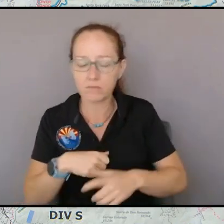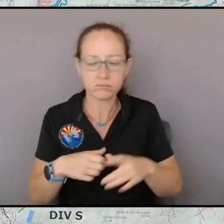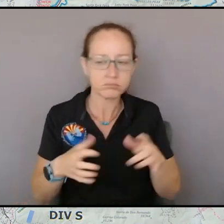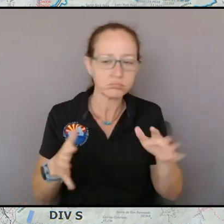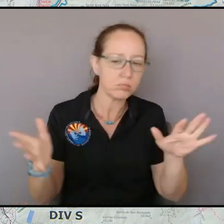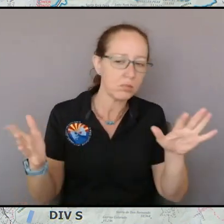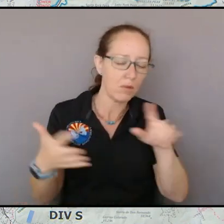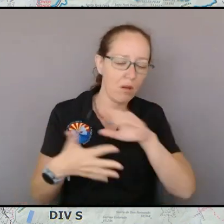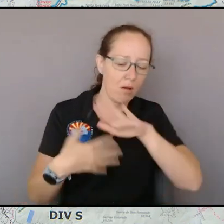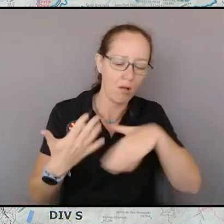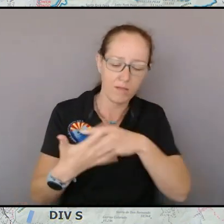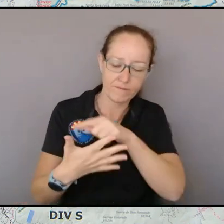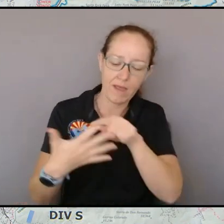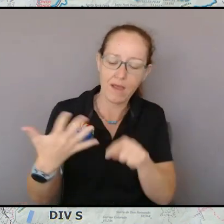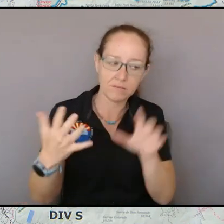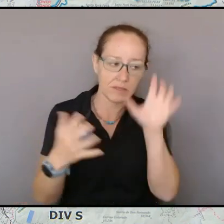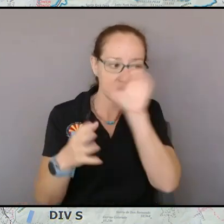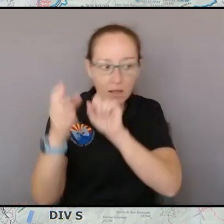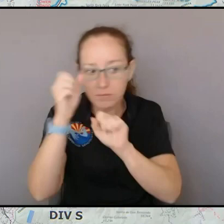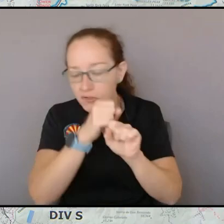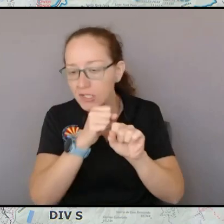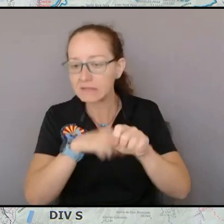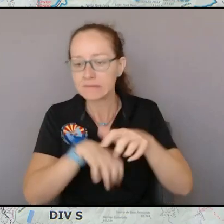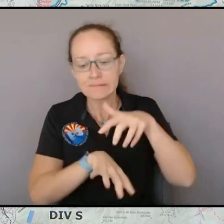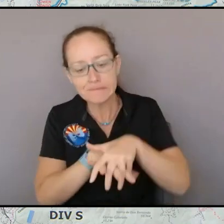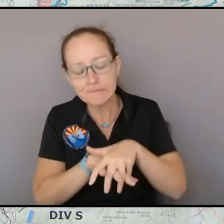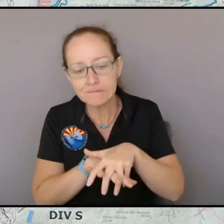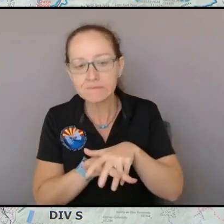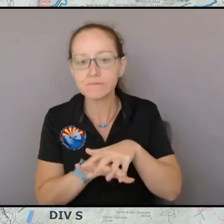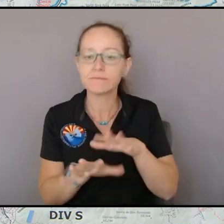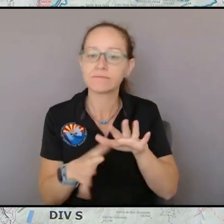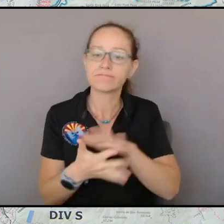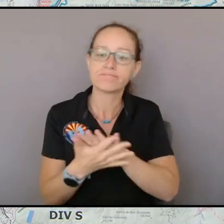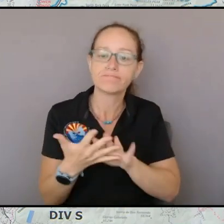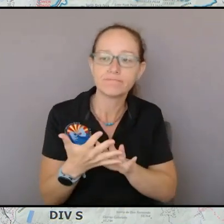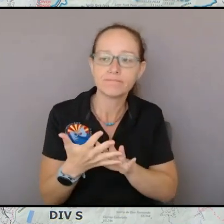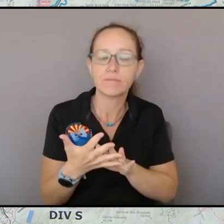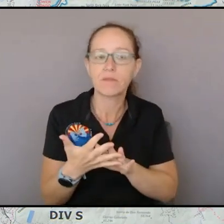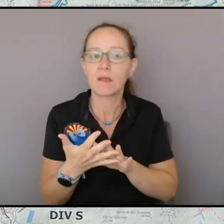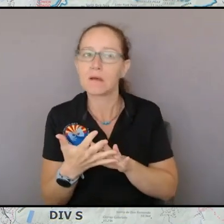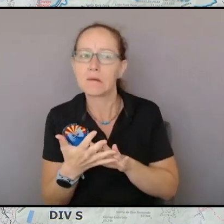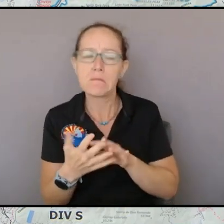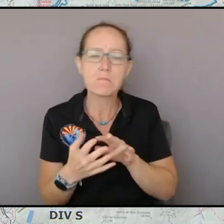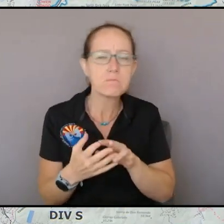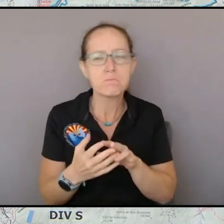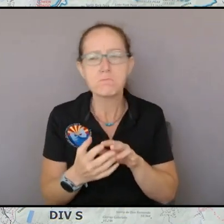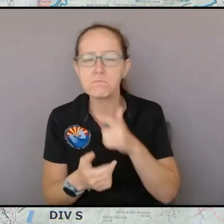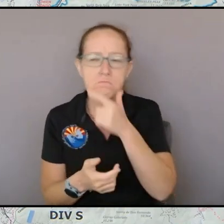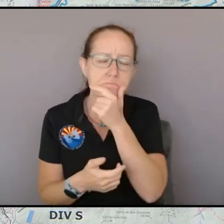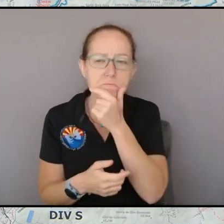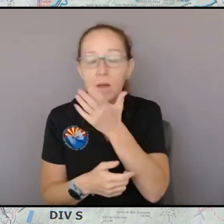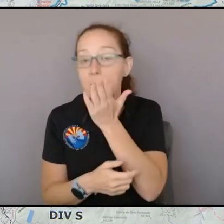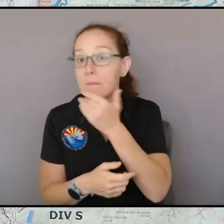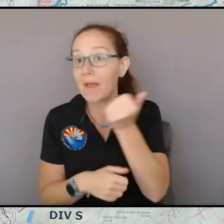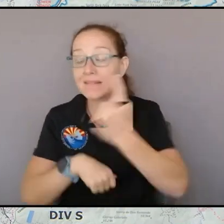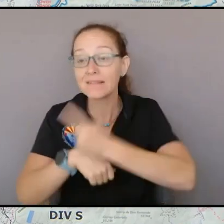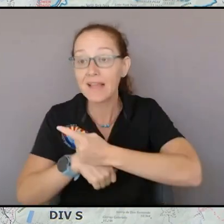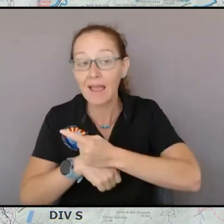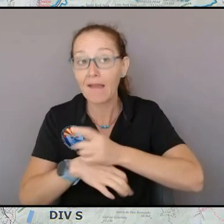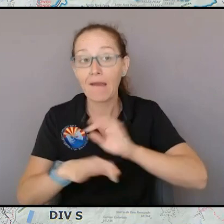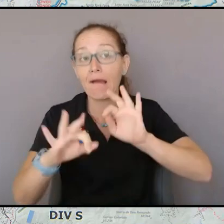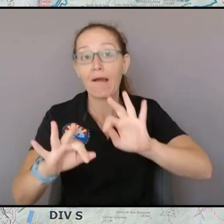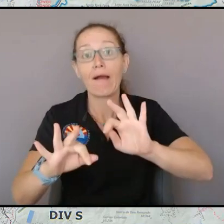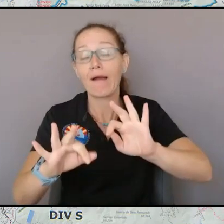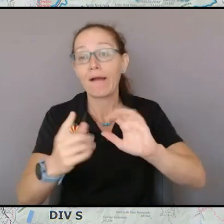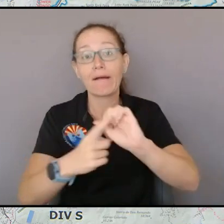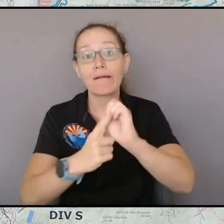you know with assumptions and everything else baked in not based on what you think is the best day to do it of these conditions that you can imagine but